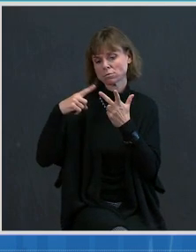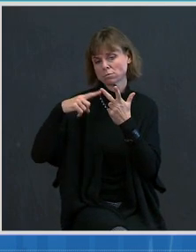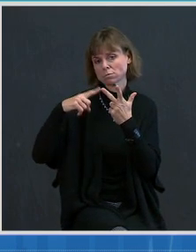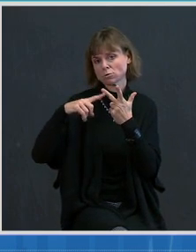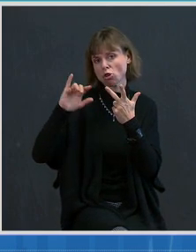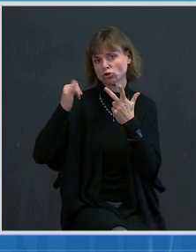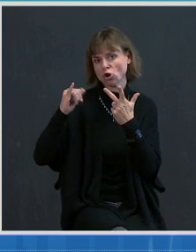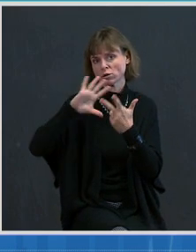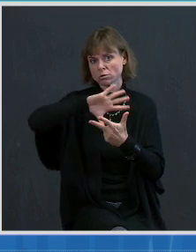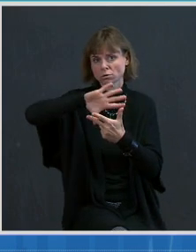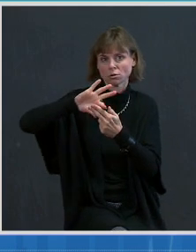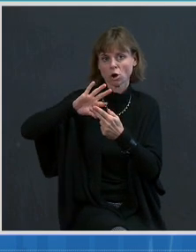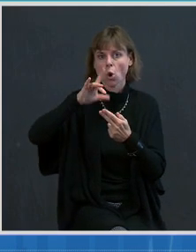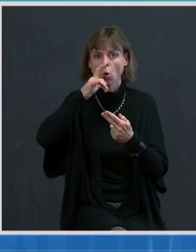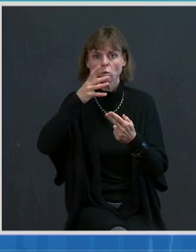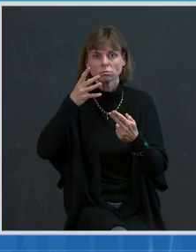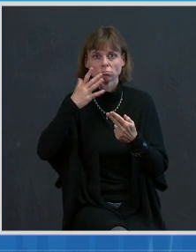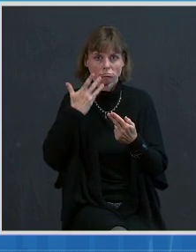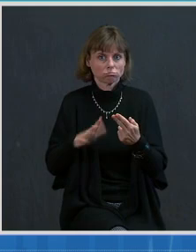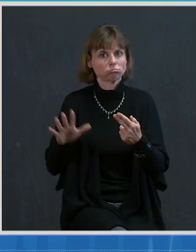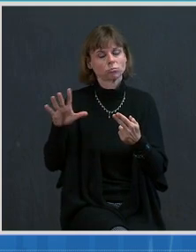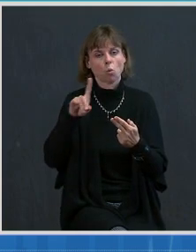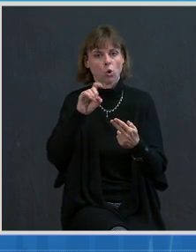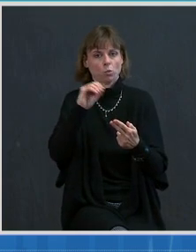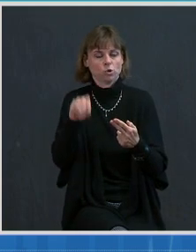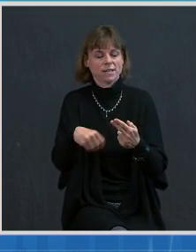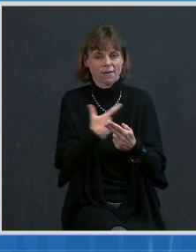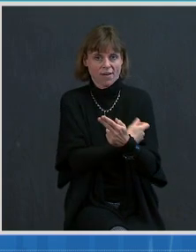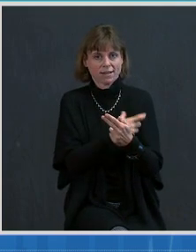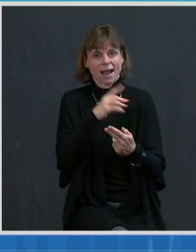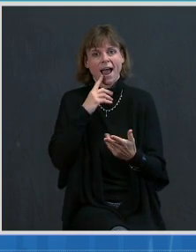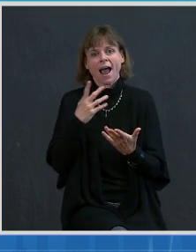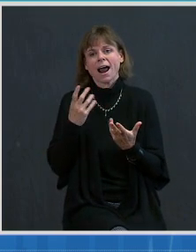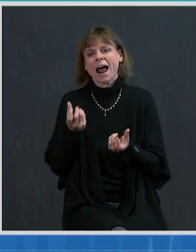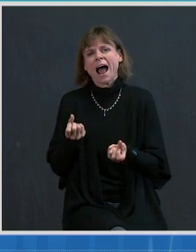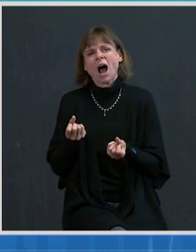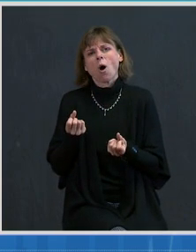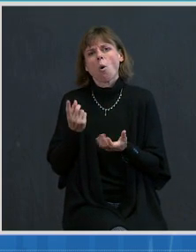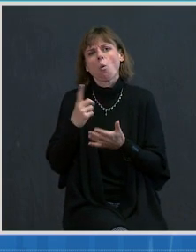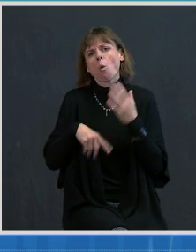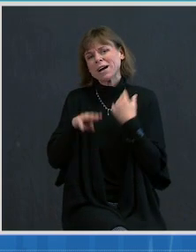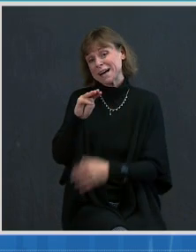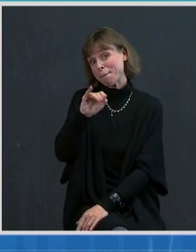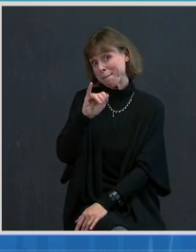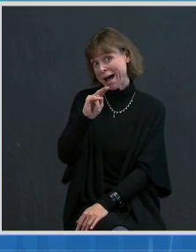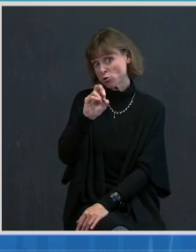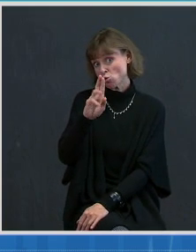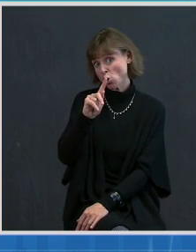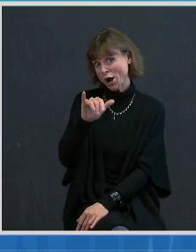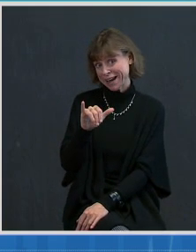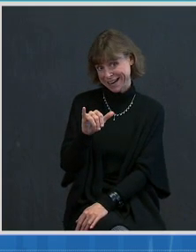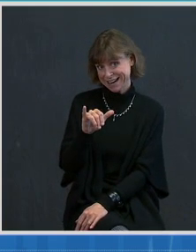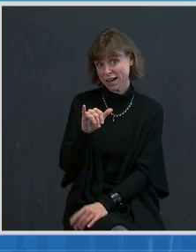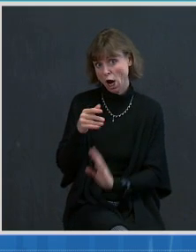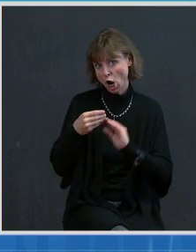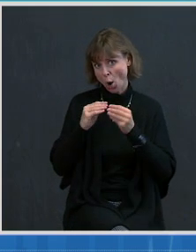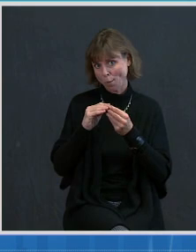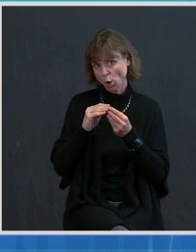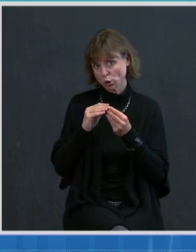And do you have adequate numbers of the breakdown on minority numbers? Because there is now a report